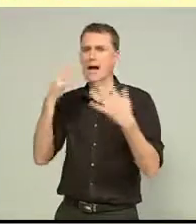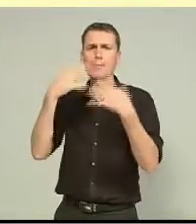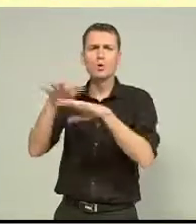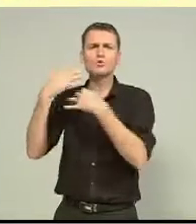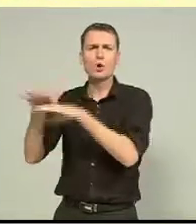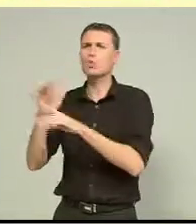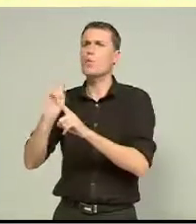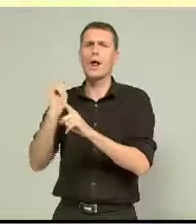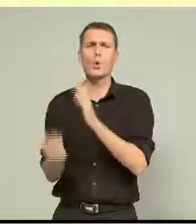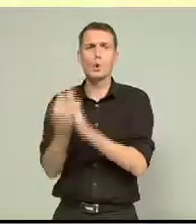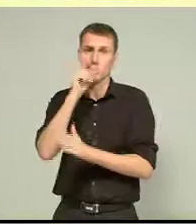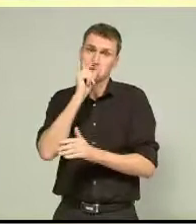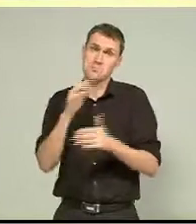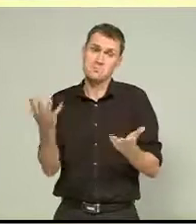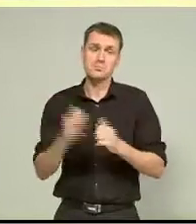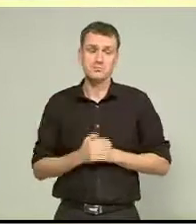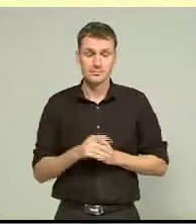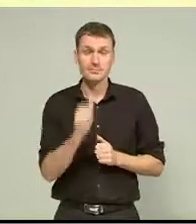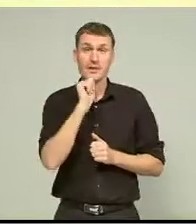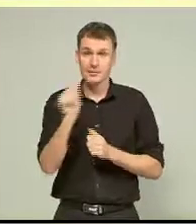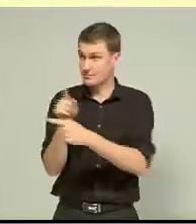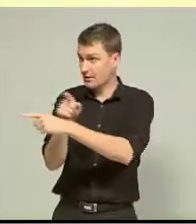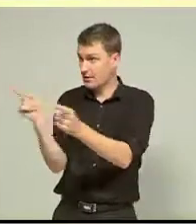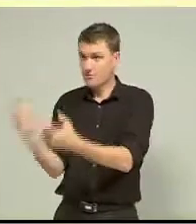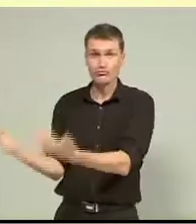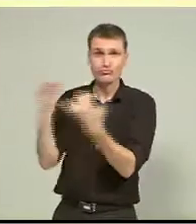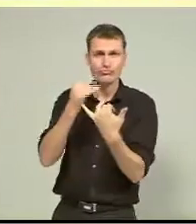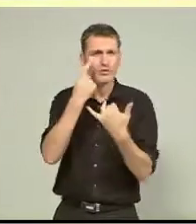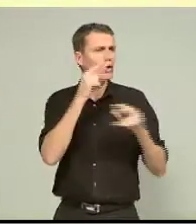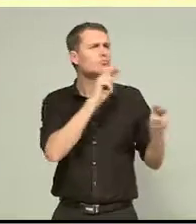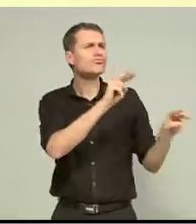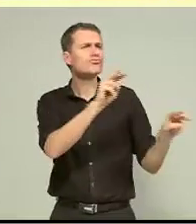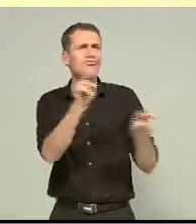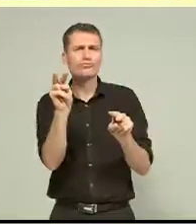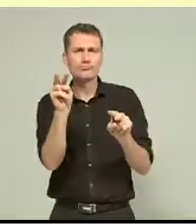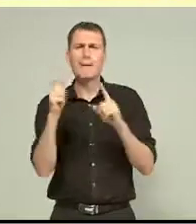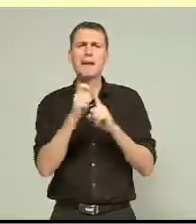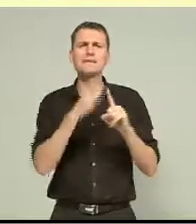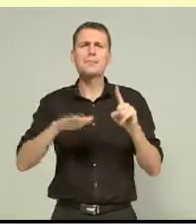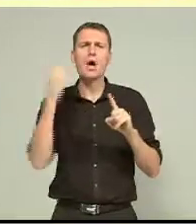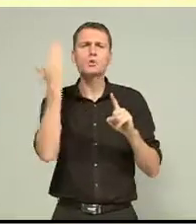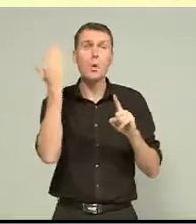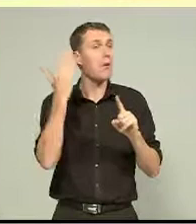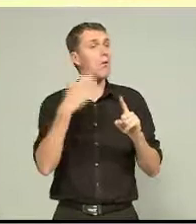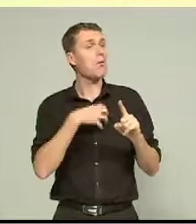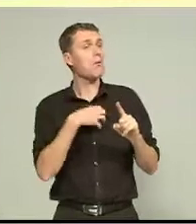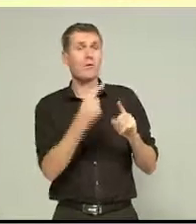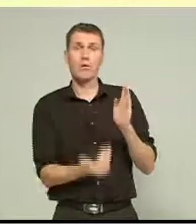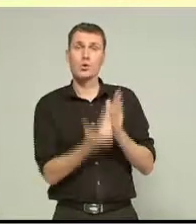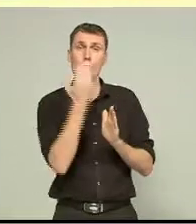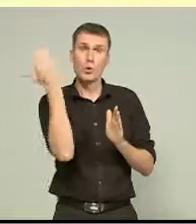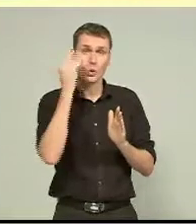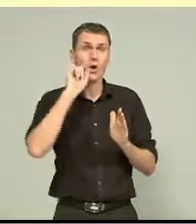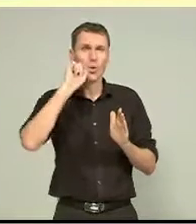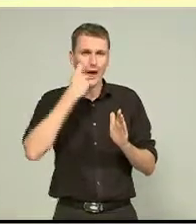And I think in the end, if they really objectively walk around here and have a lock, they'll probably realise that actually a new school will serve their